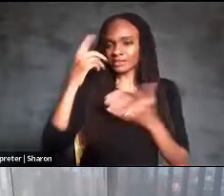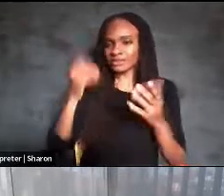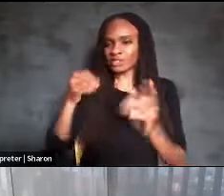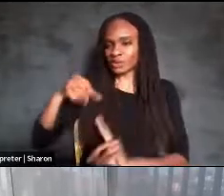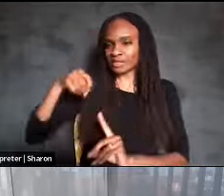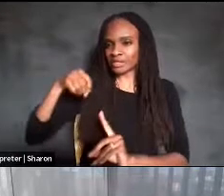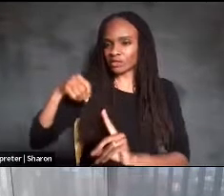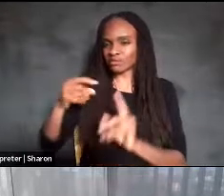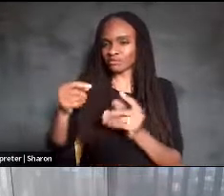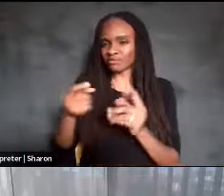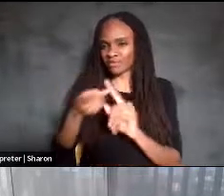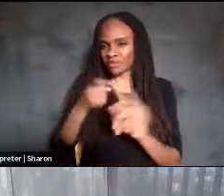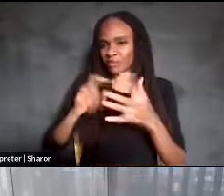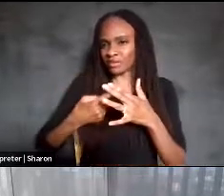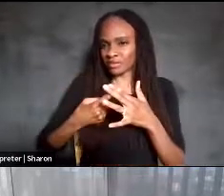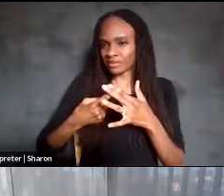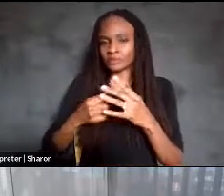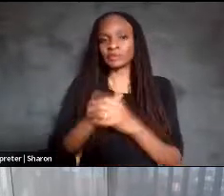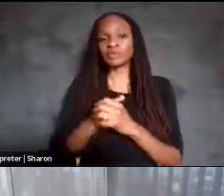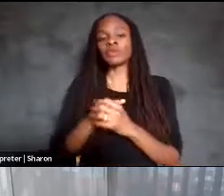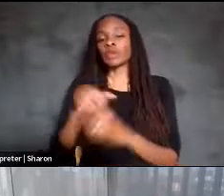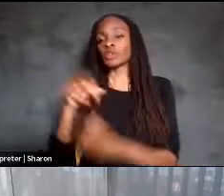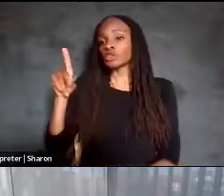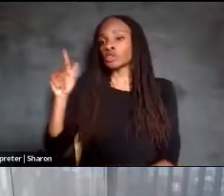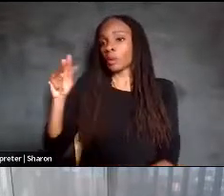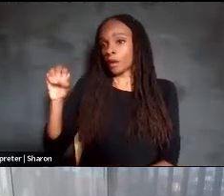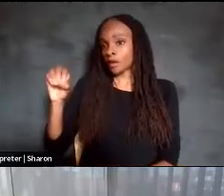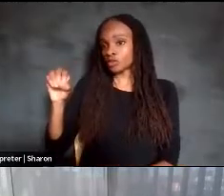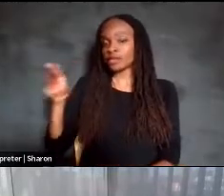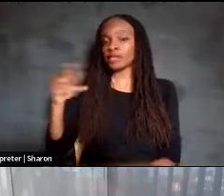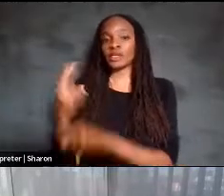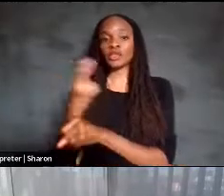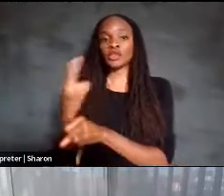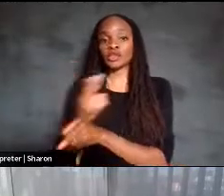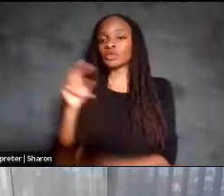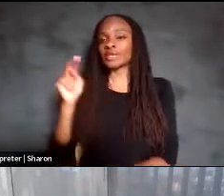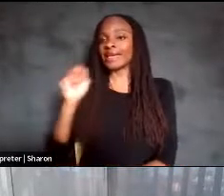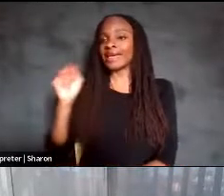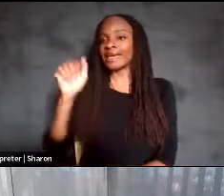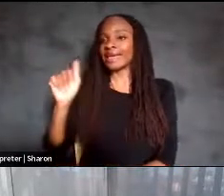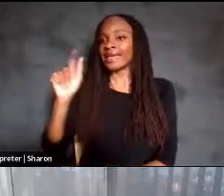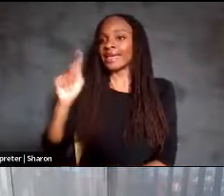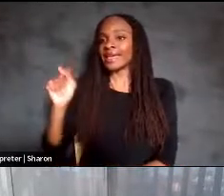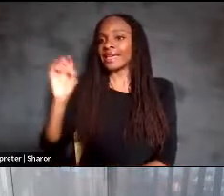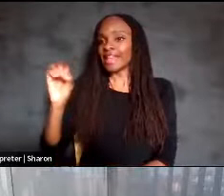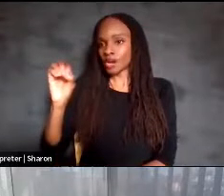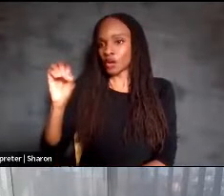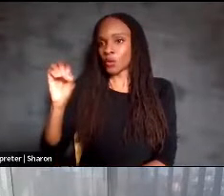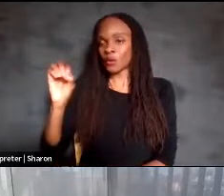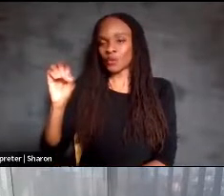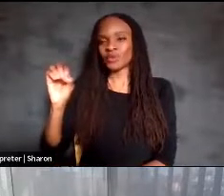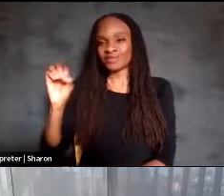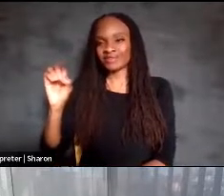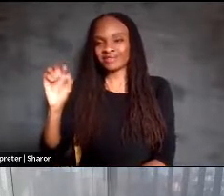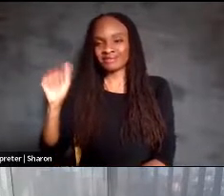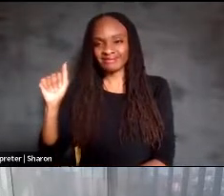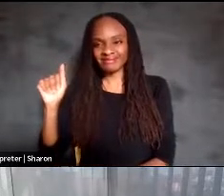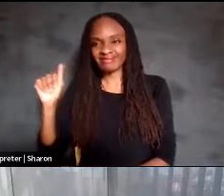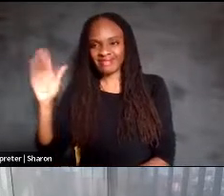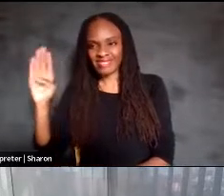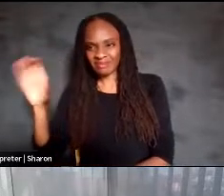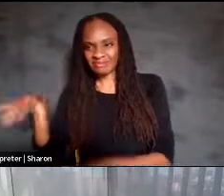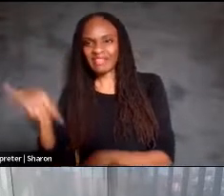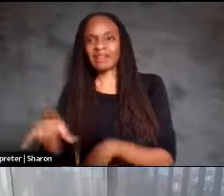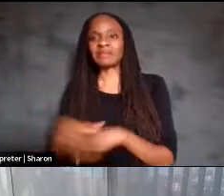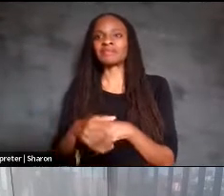instead we had Pancho use the NATO alphabet. And so this helped our models as we're exploring and, you know, just